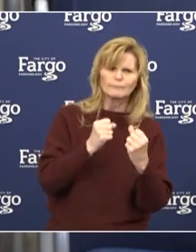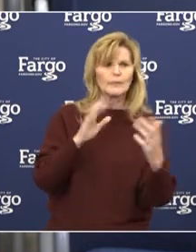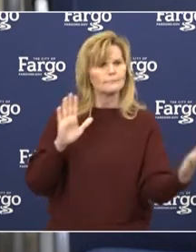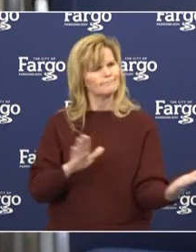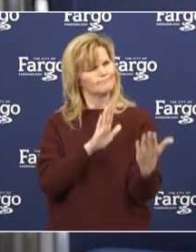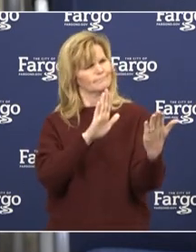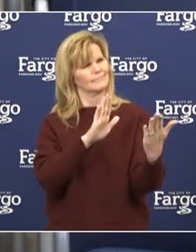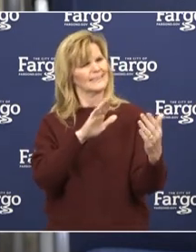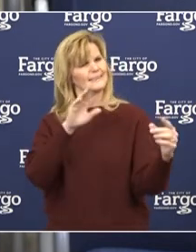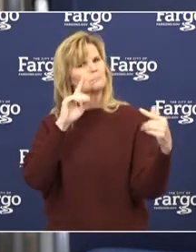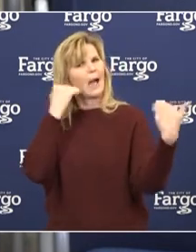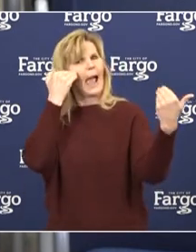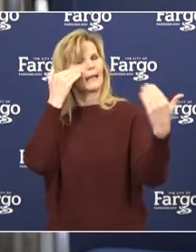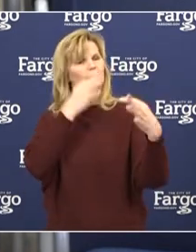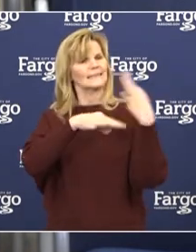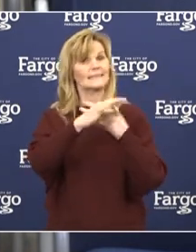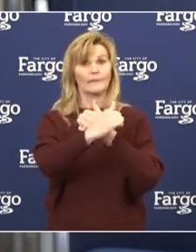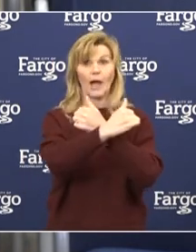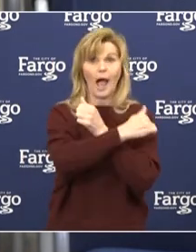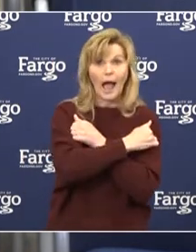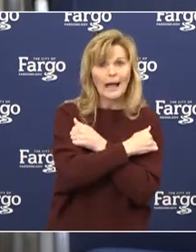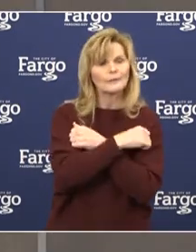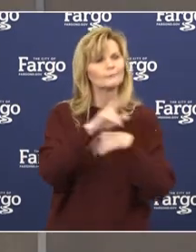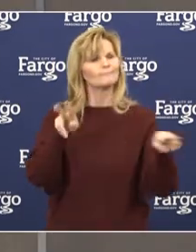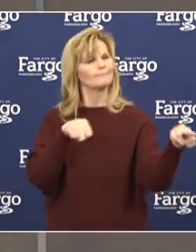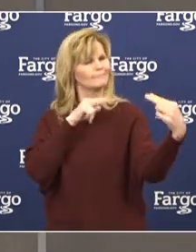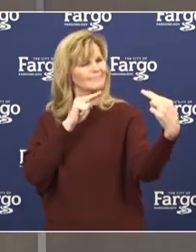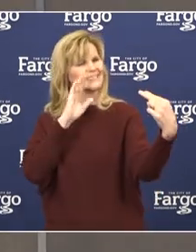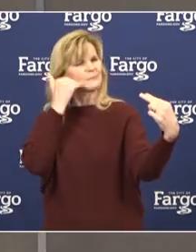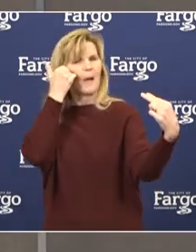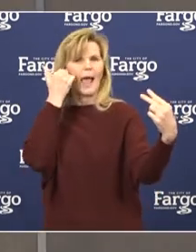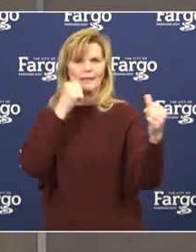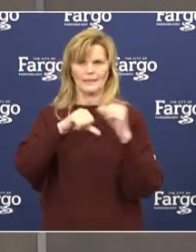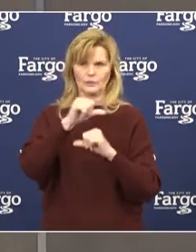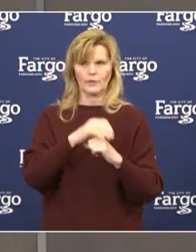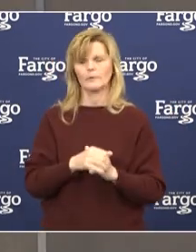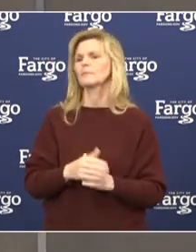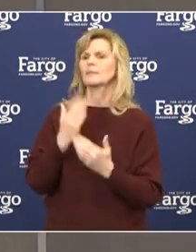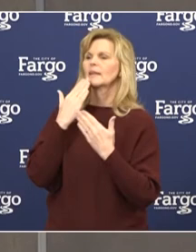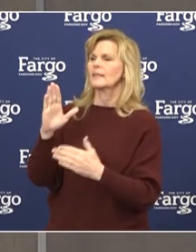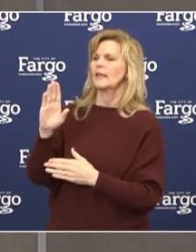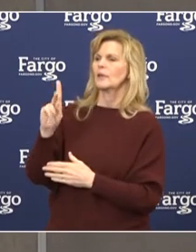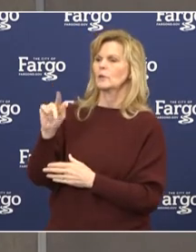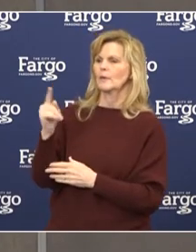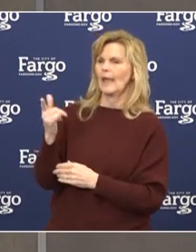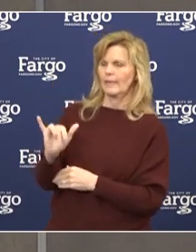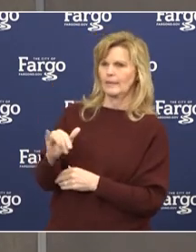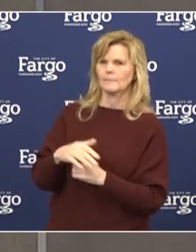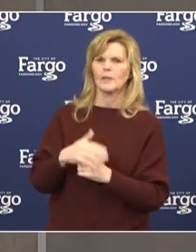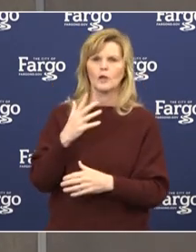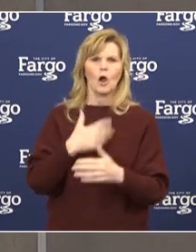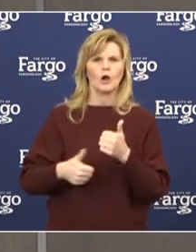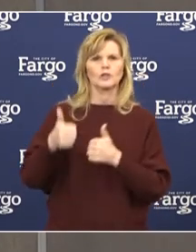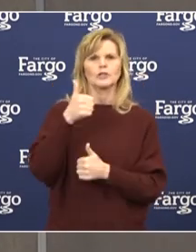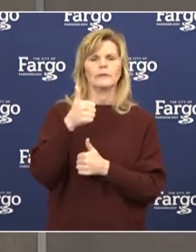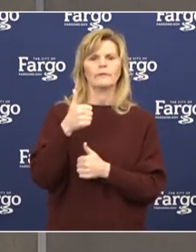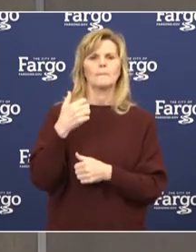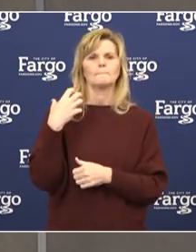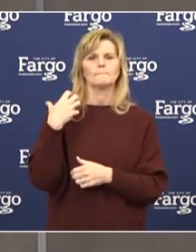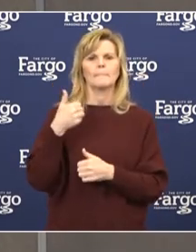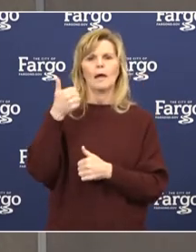place of a hug. Thank you. Thank you, Kathy. From Essentia Health, we have the Chief Medical Officer, Dr. Rich Vedder.